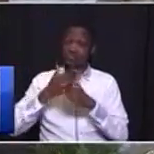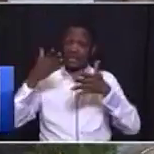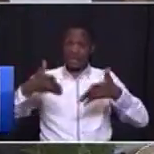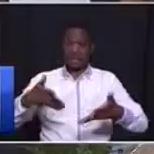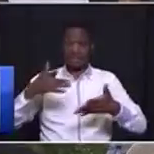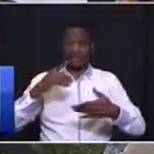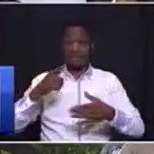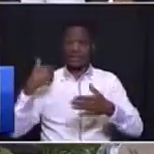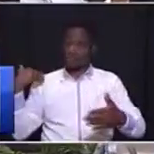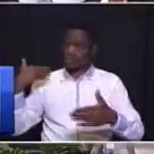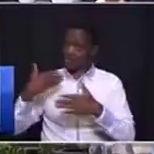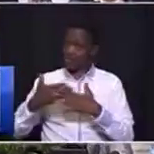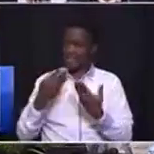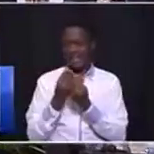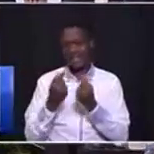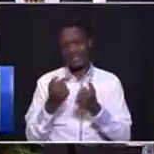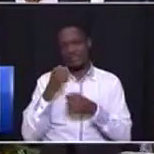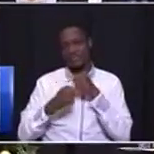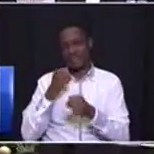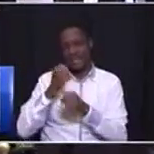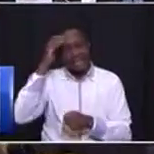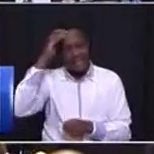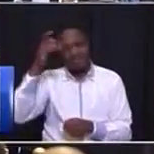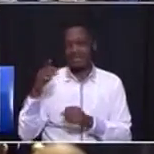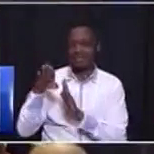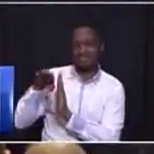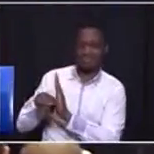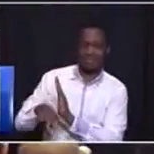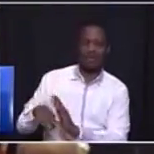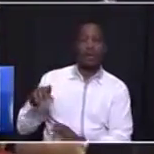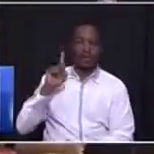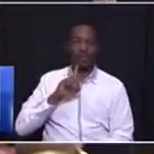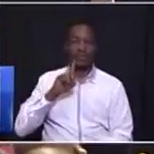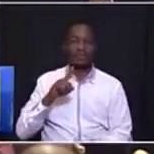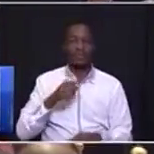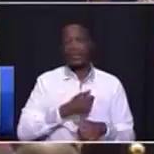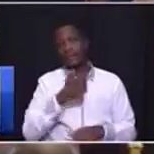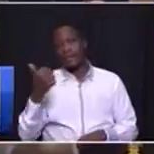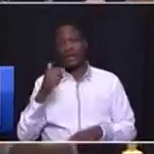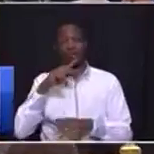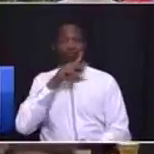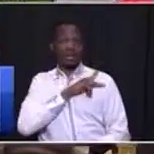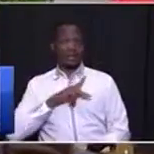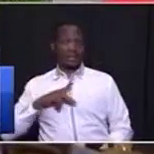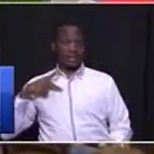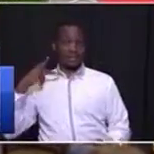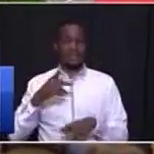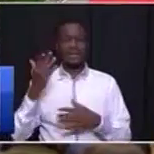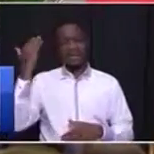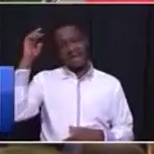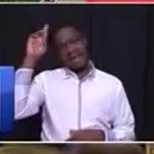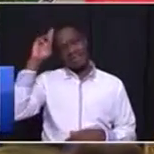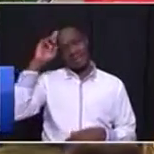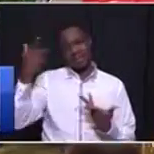over the last few years we have neglected the creative industry. Going back to the premiers, I know there was a period where the creative